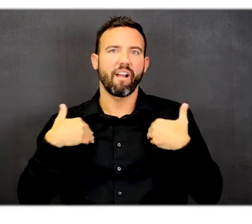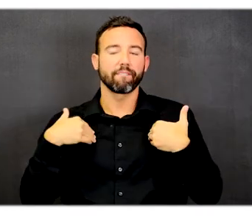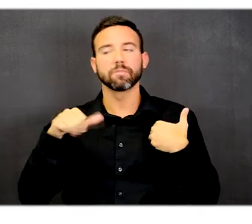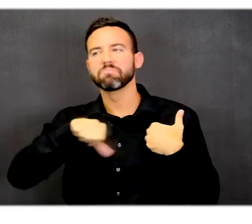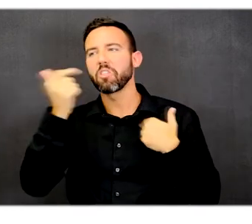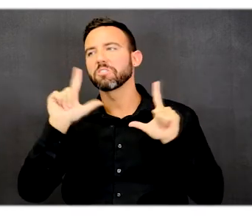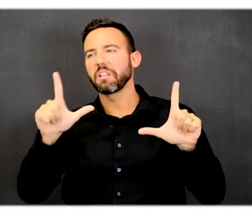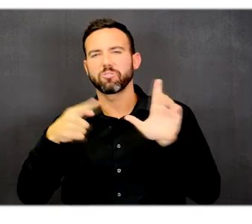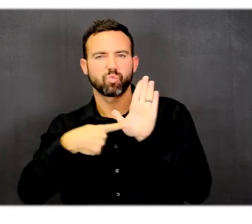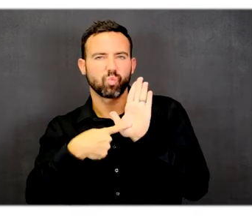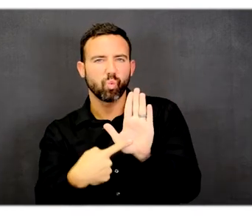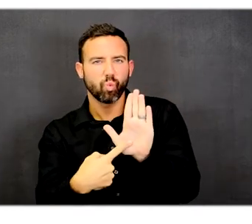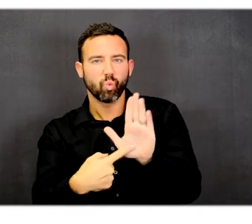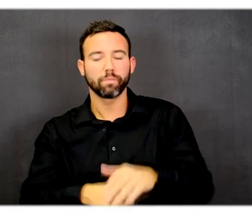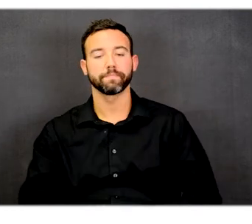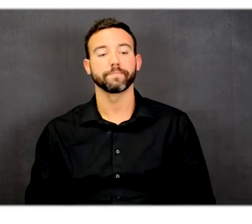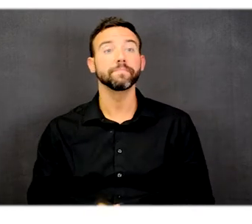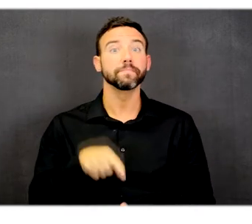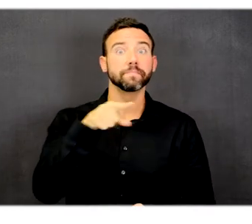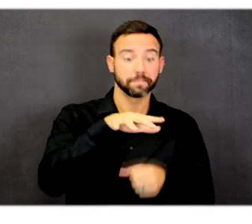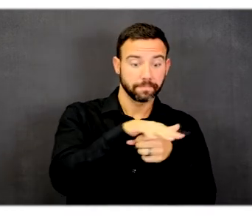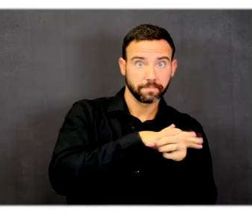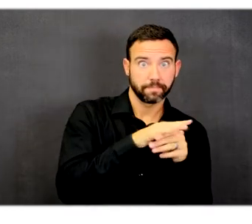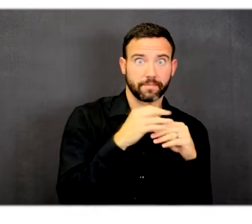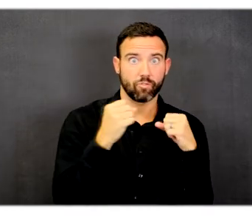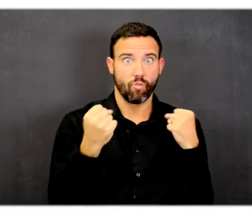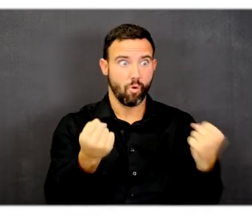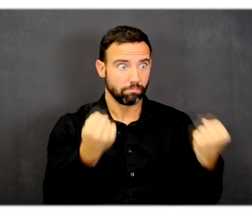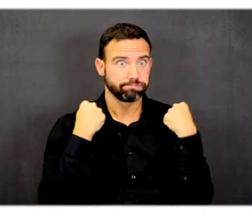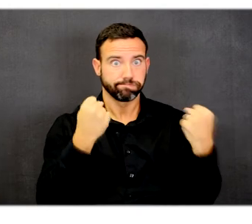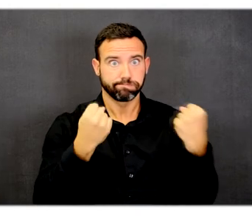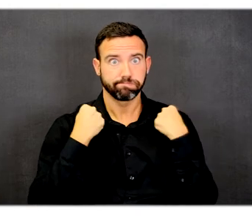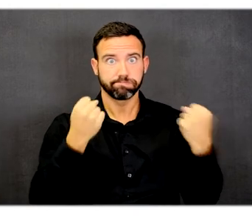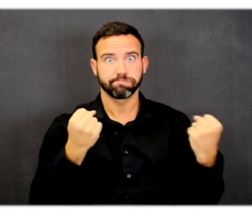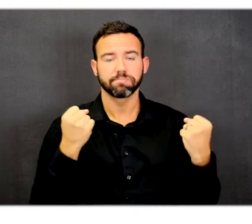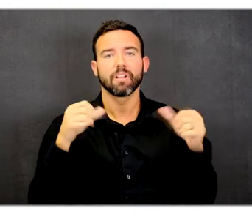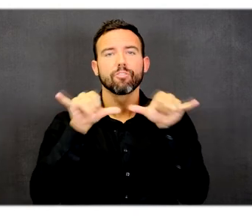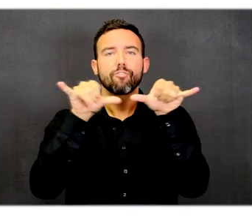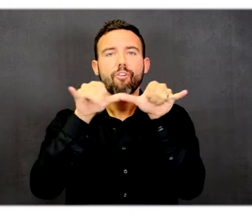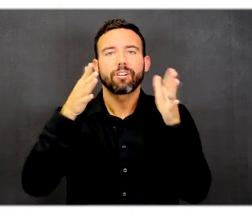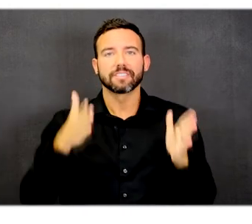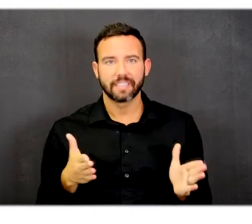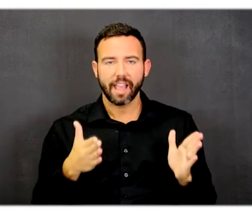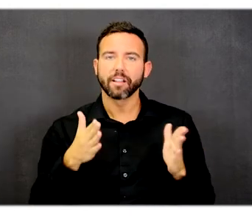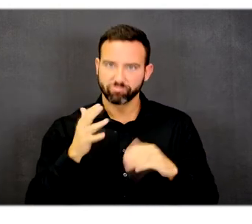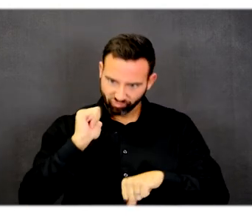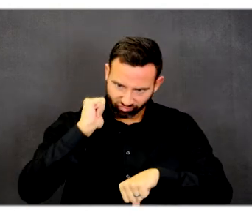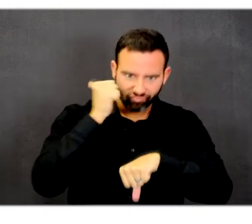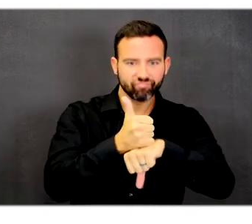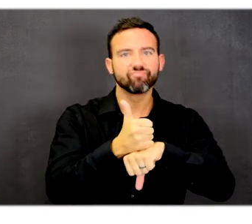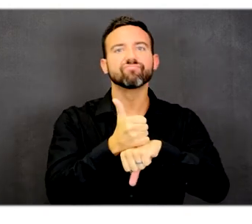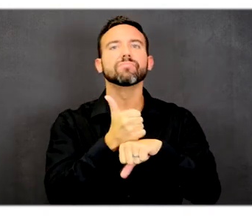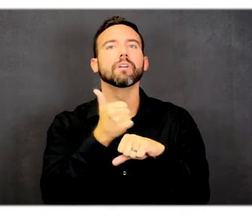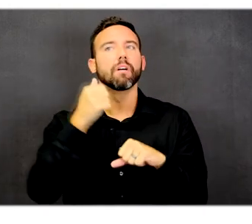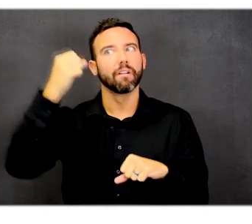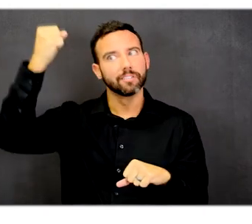In the workout area, the architects intentionally included a single-use restroom and shower that is fully accessible, in addition